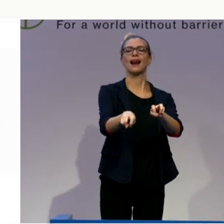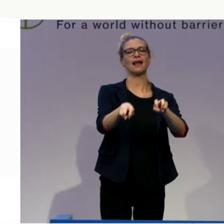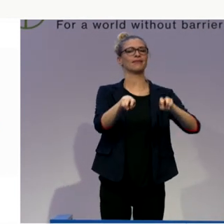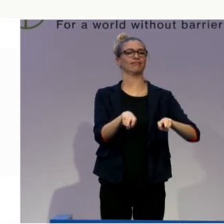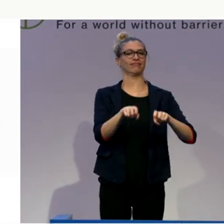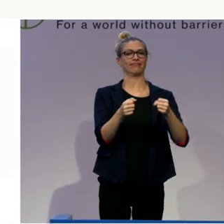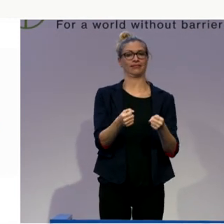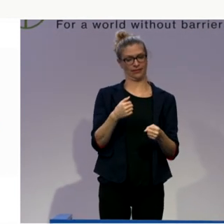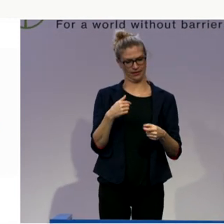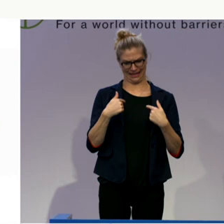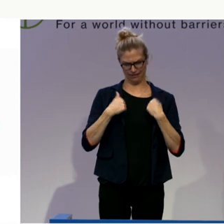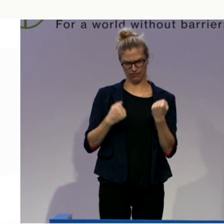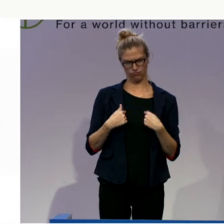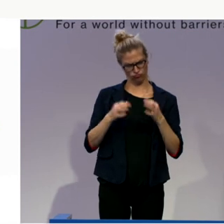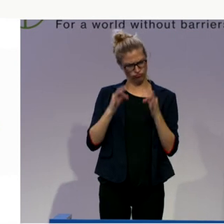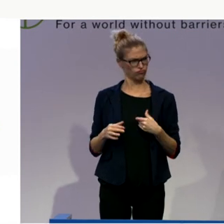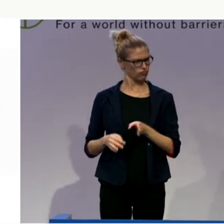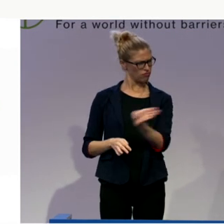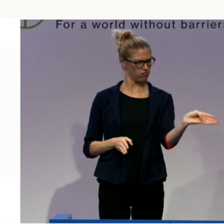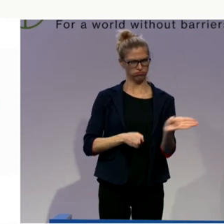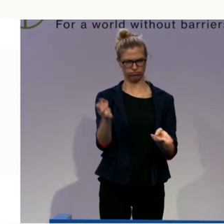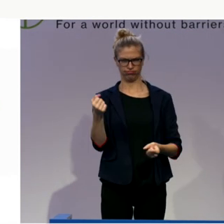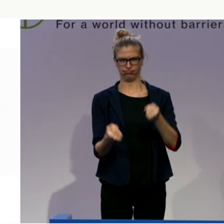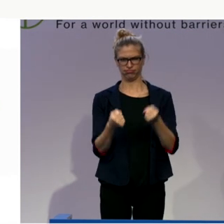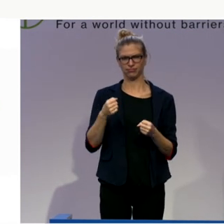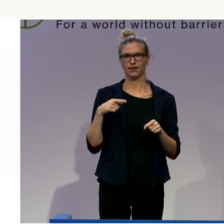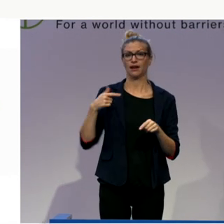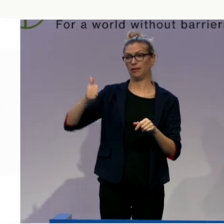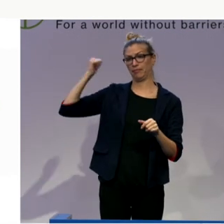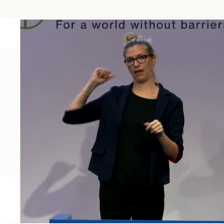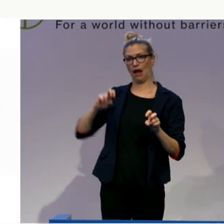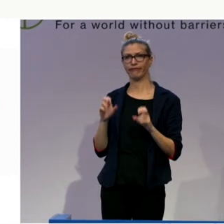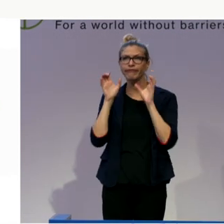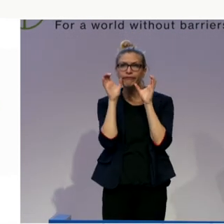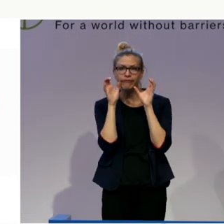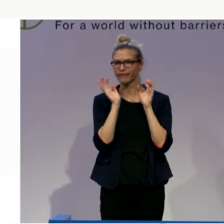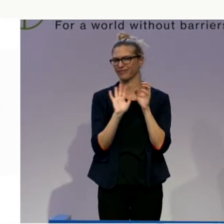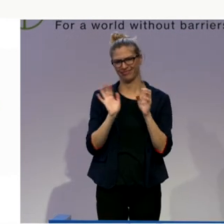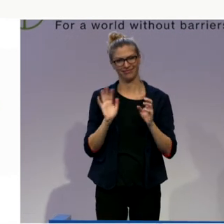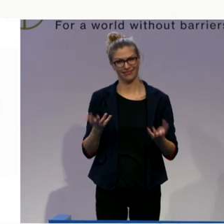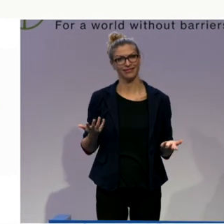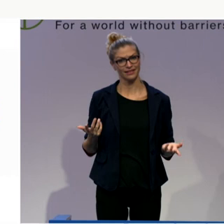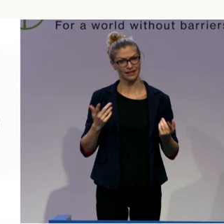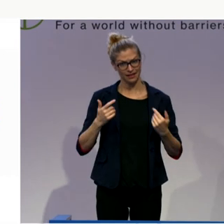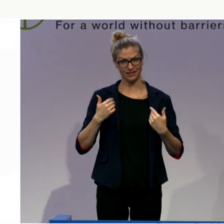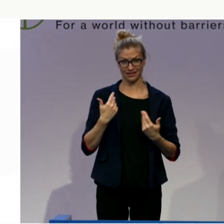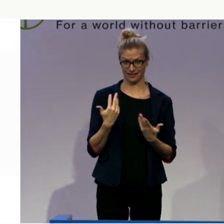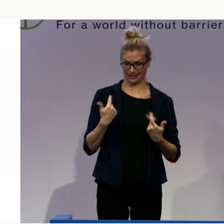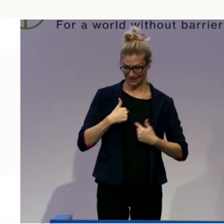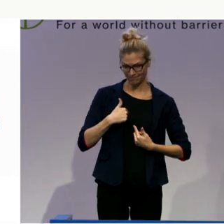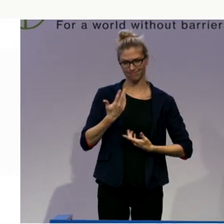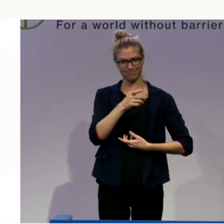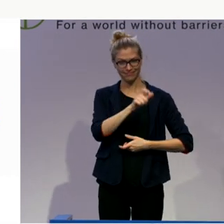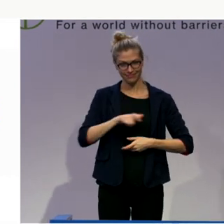and not sitting on the bench at the back rear. So that is a major view on what is said to